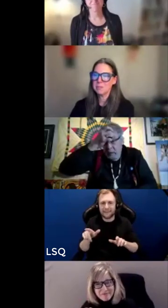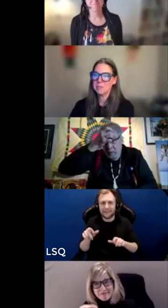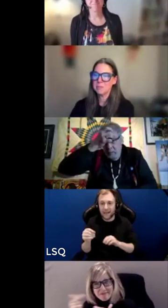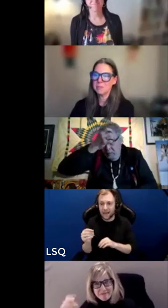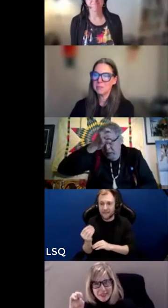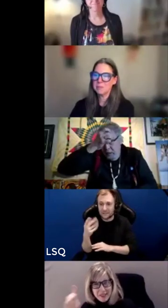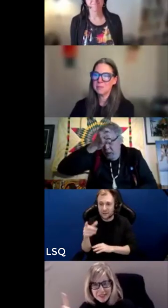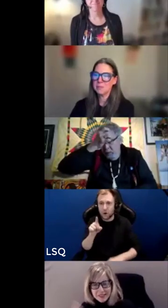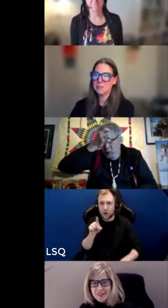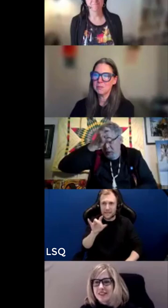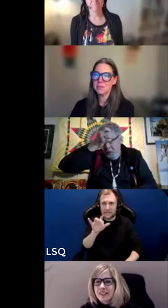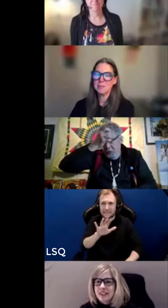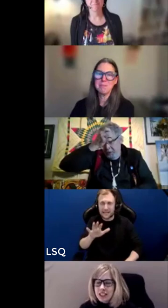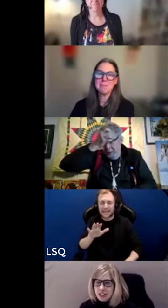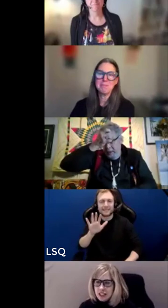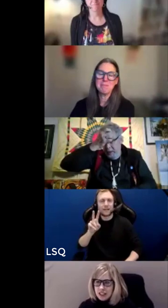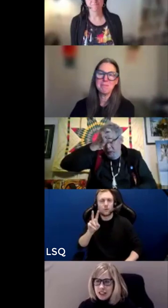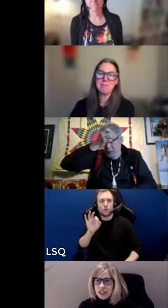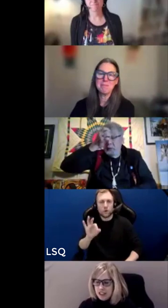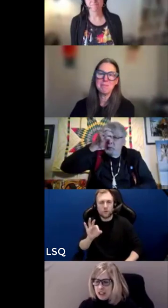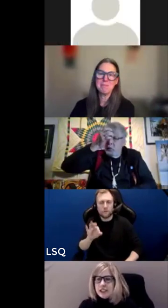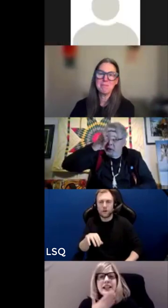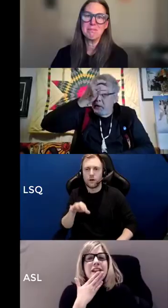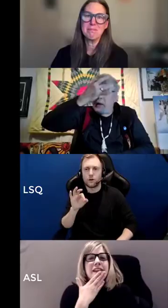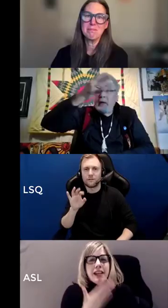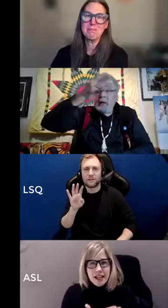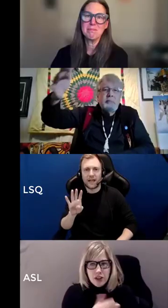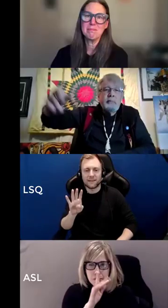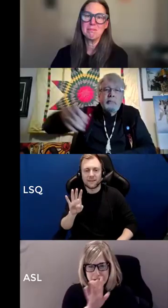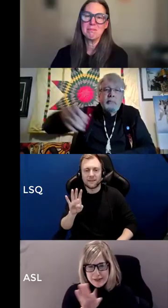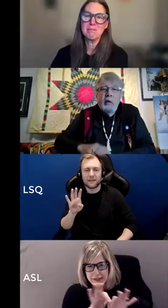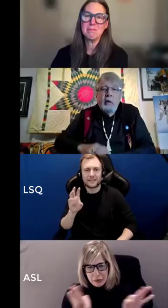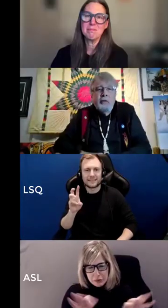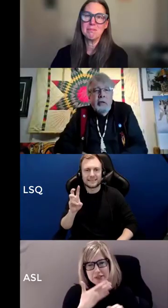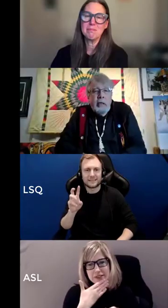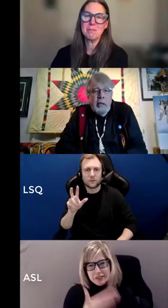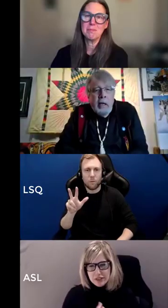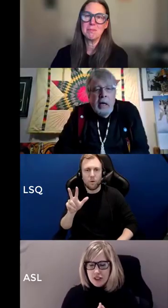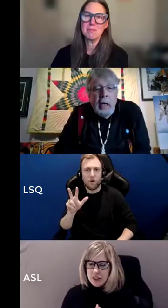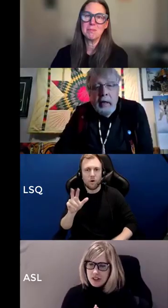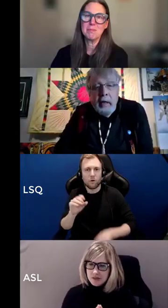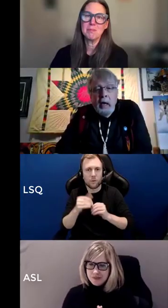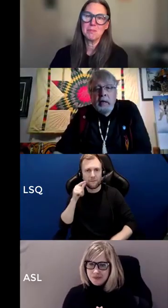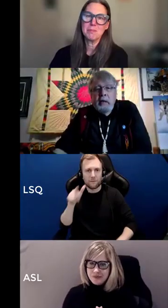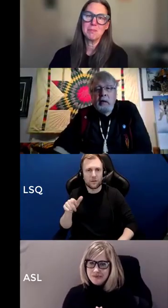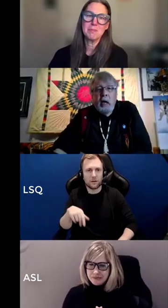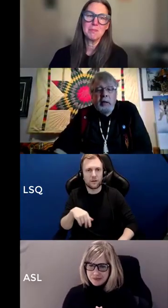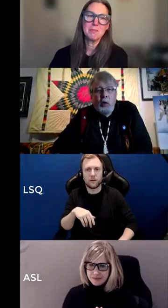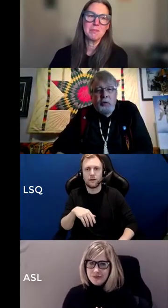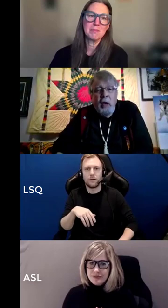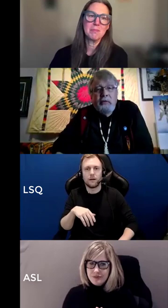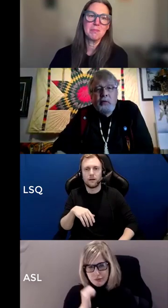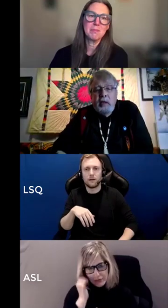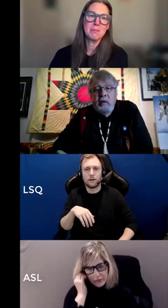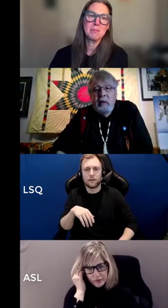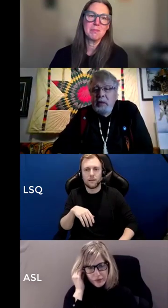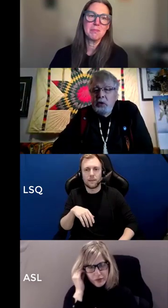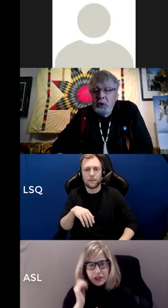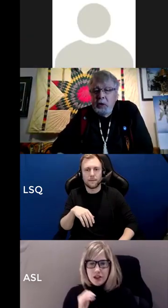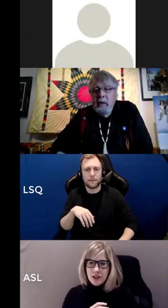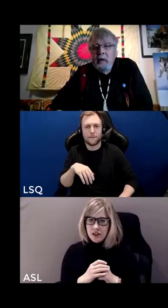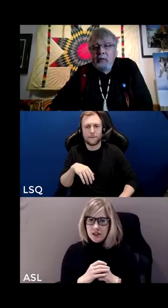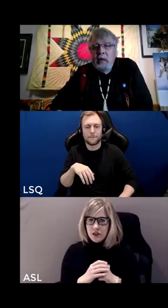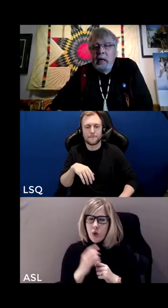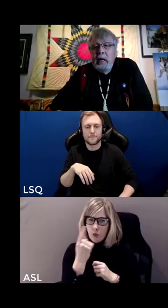yeah miigwetch thank you maria um merci i i close off with this